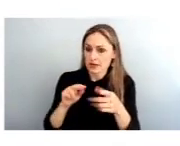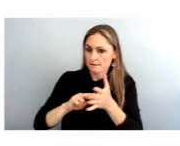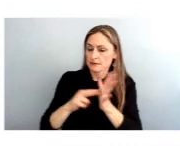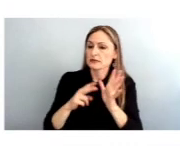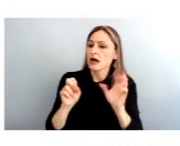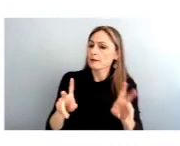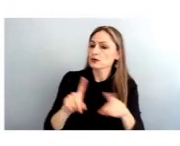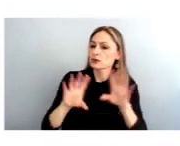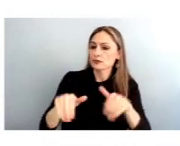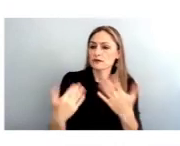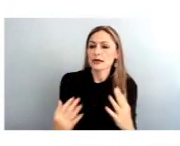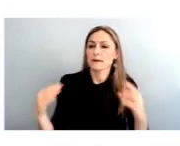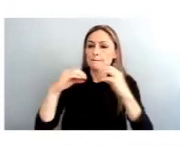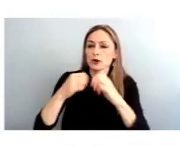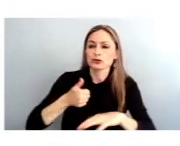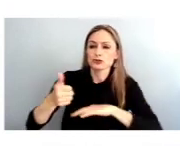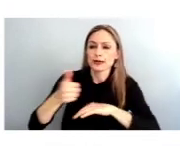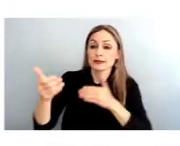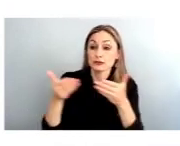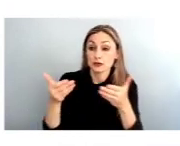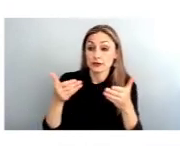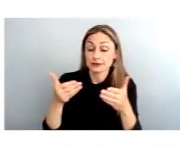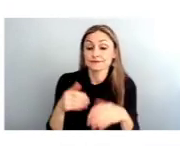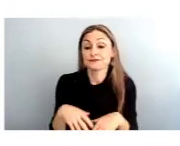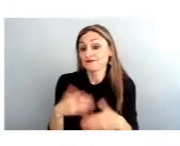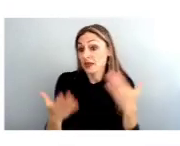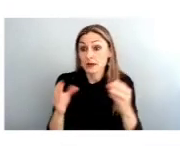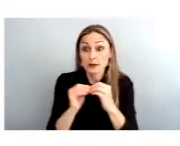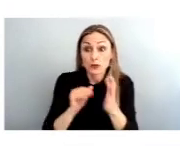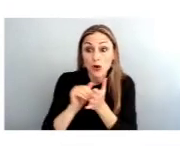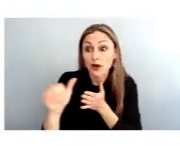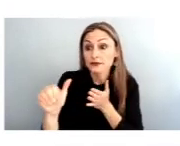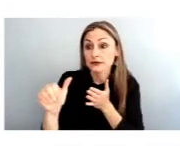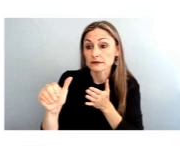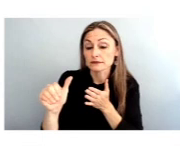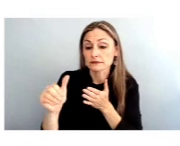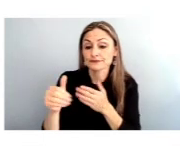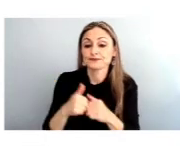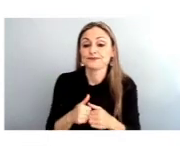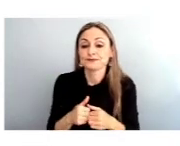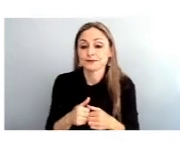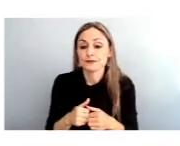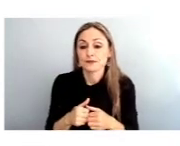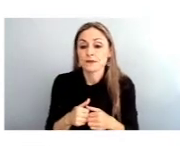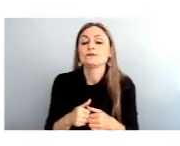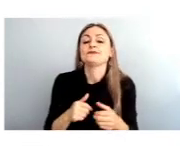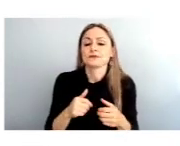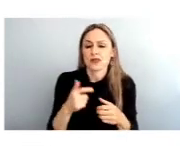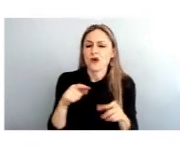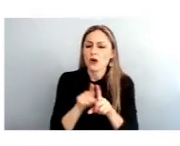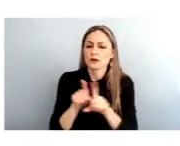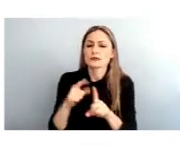transit service in those communities and maybe even more frequent transit service in those communities. The other thing we know from surveys is